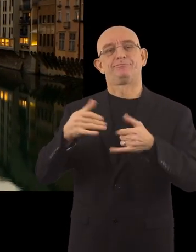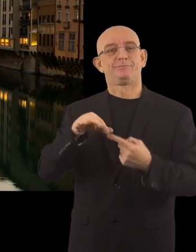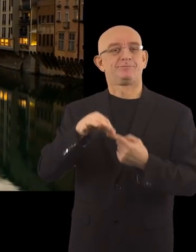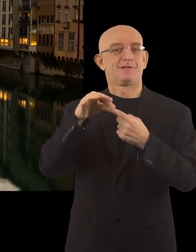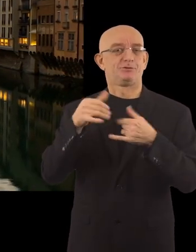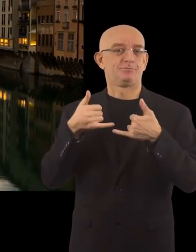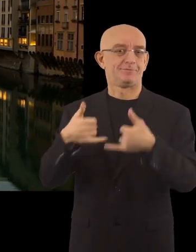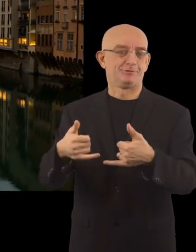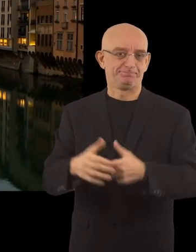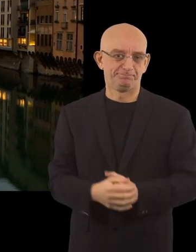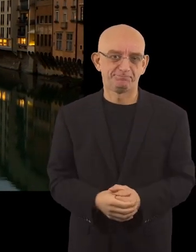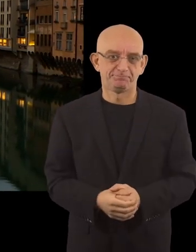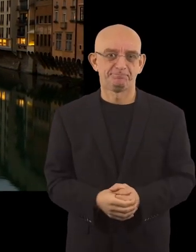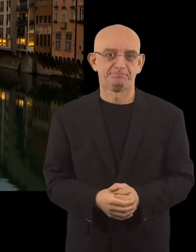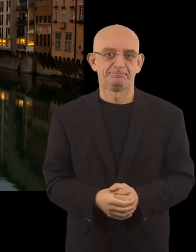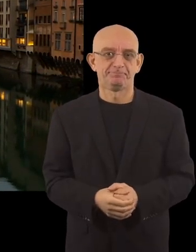special mention.